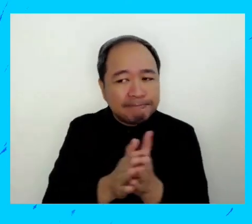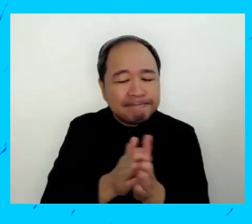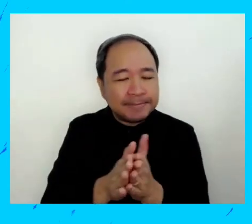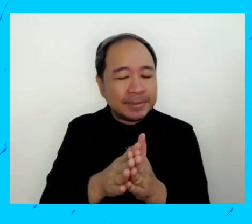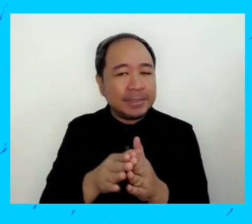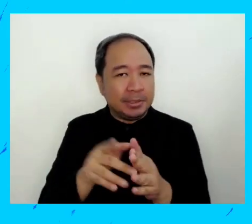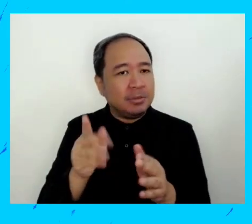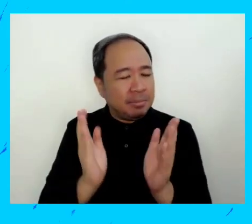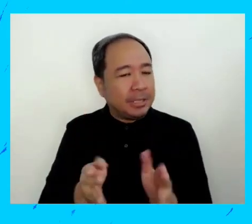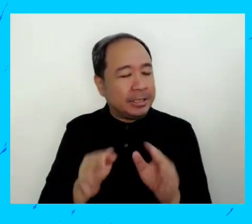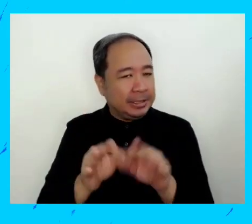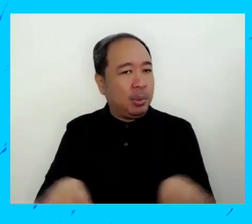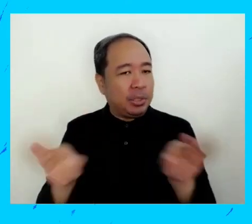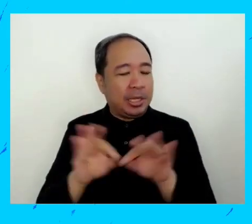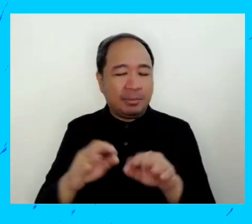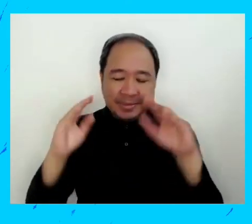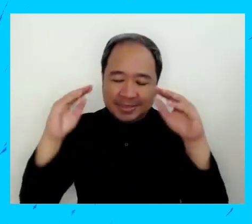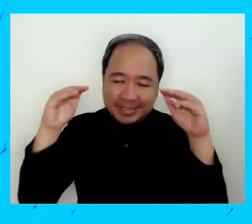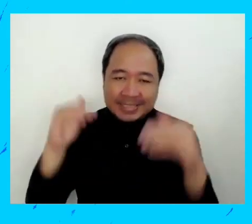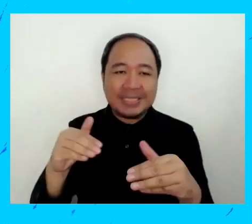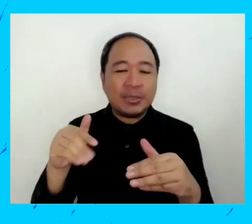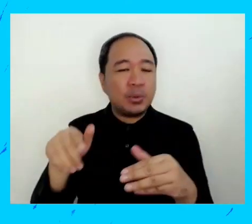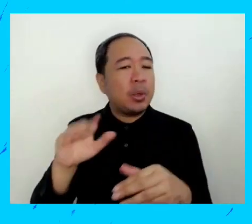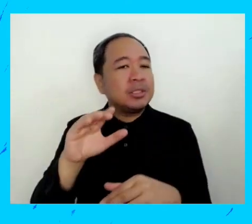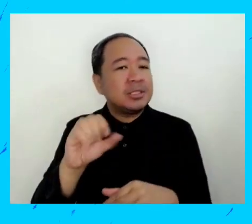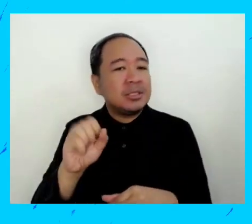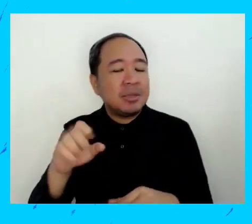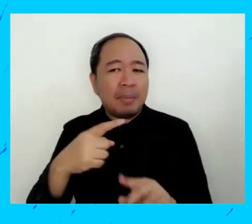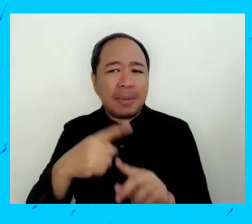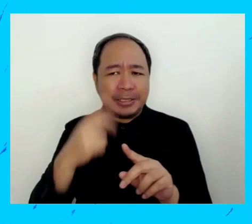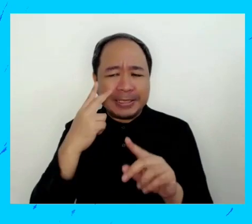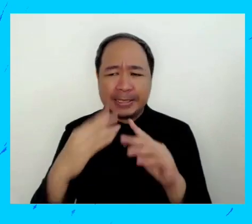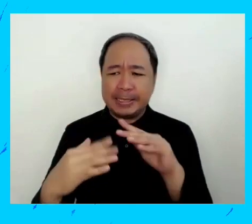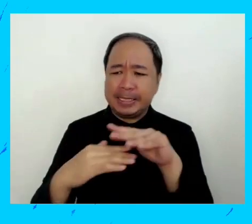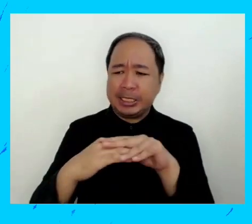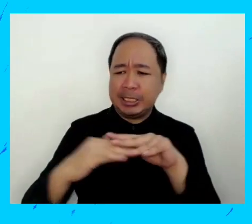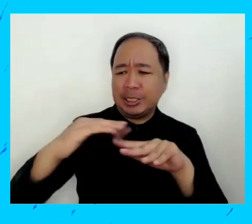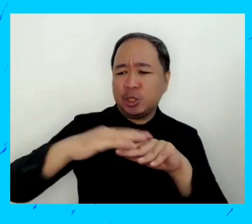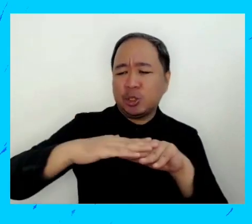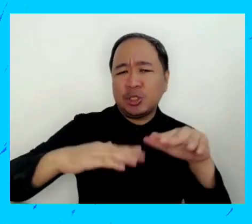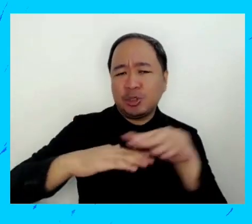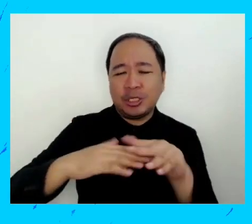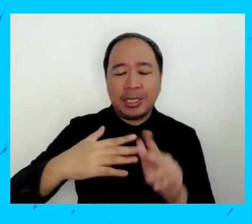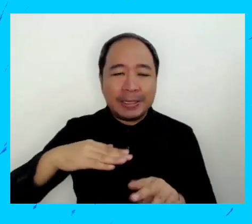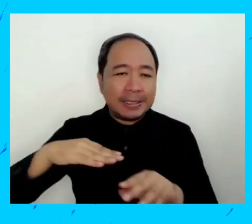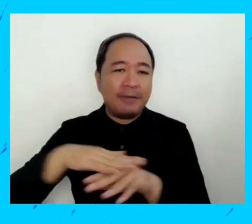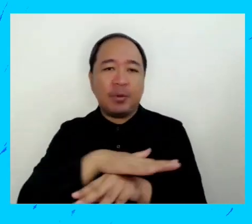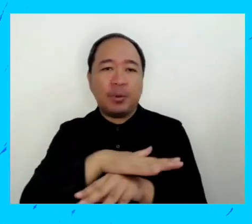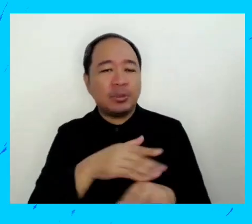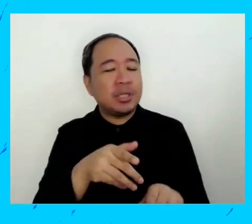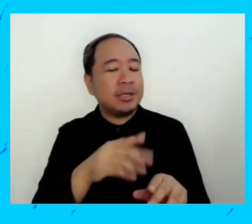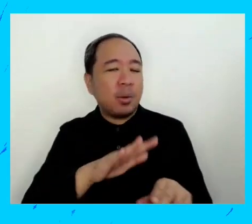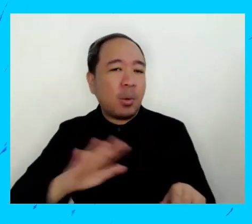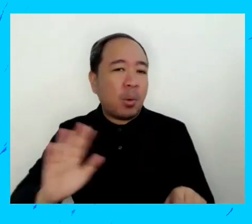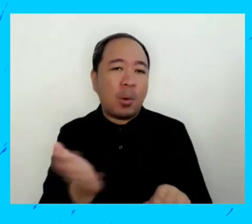And I think it is important to analyze the sexual education in a way